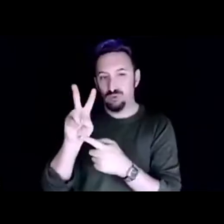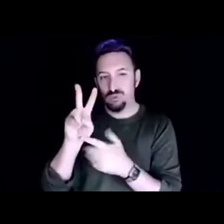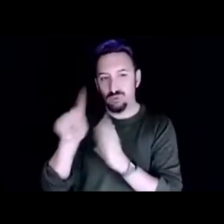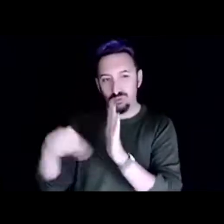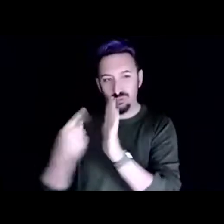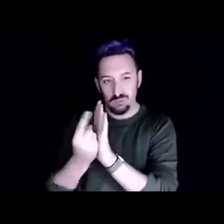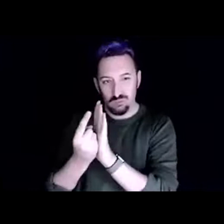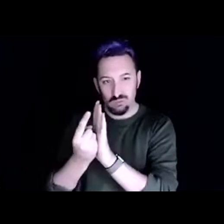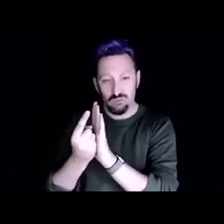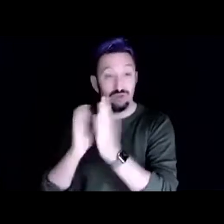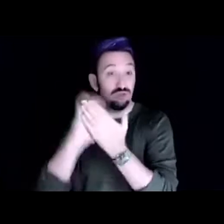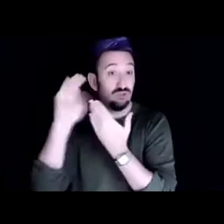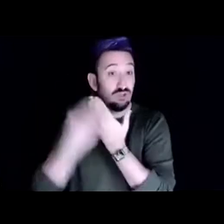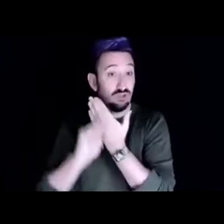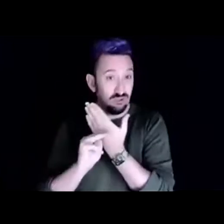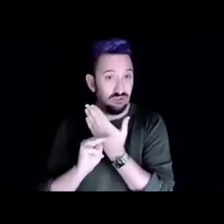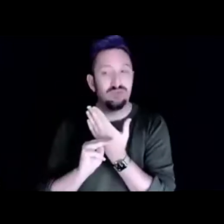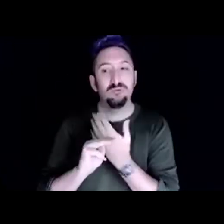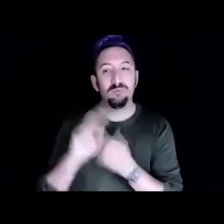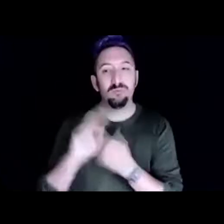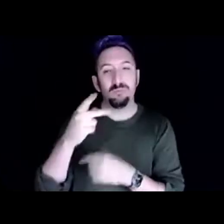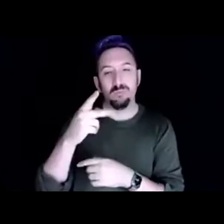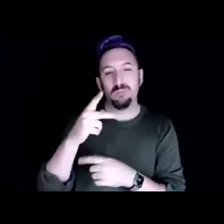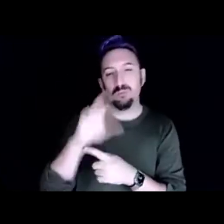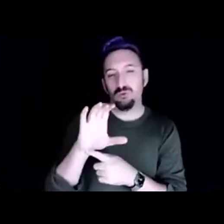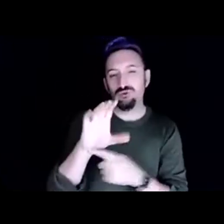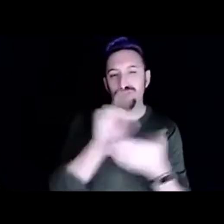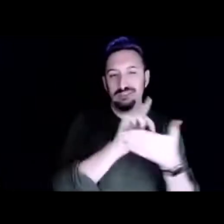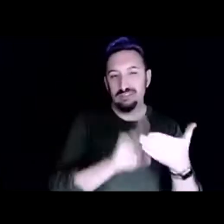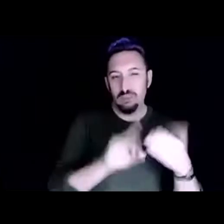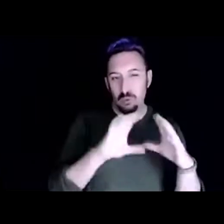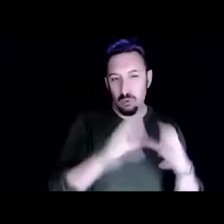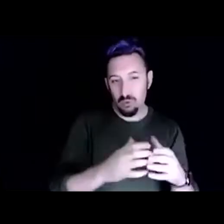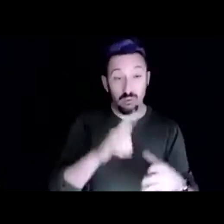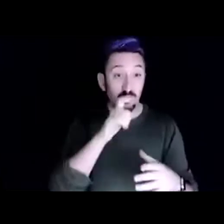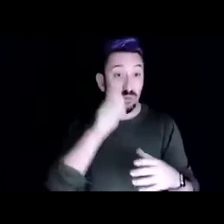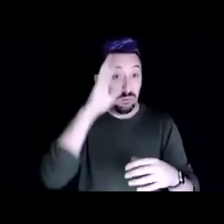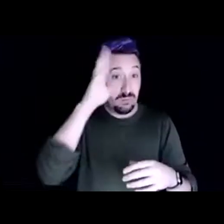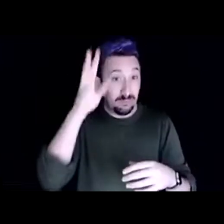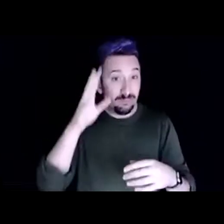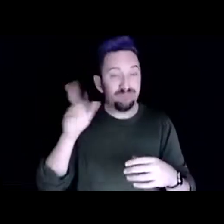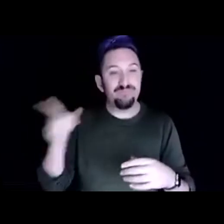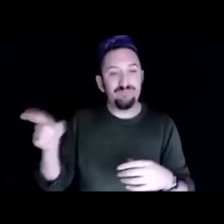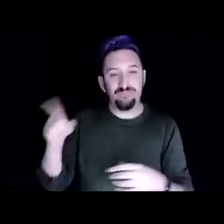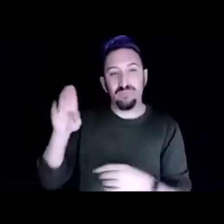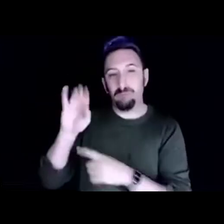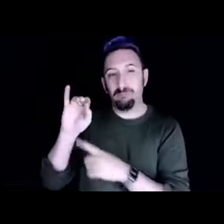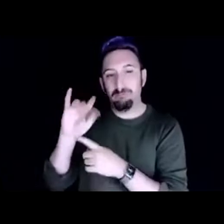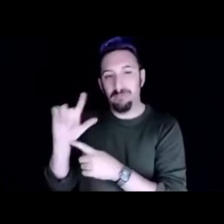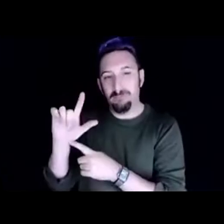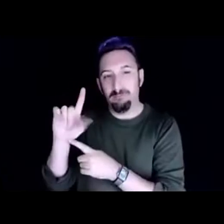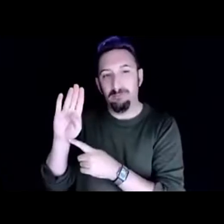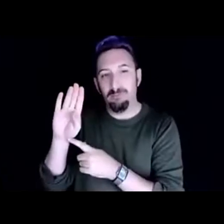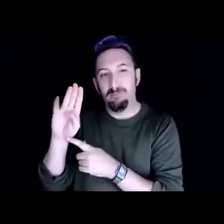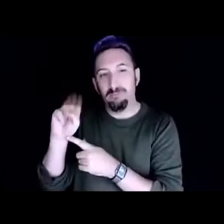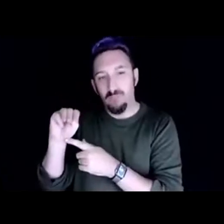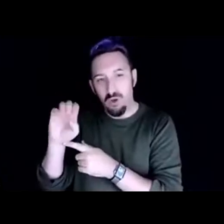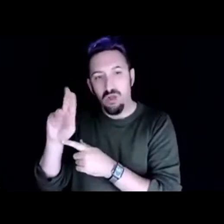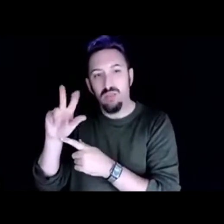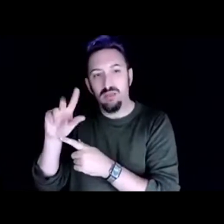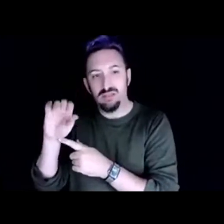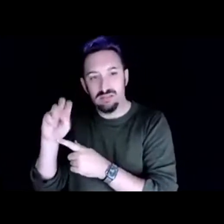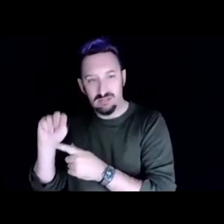was originally put together by Bill Mollison, who was one of the founders of permaculture and some of his students.